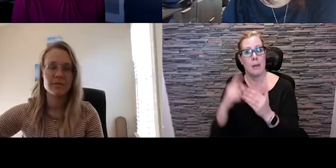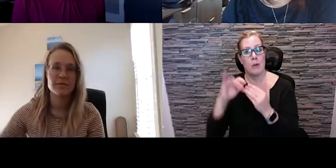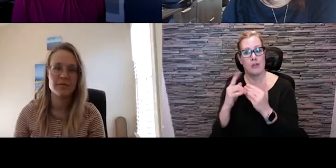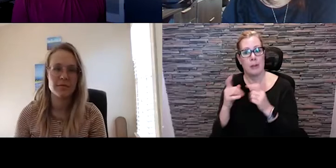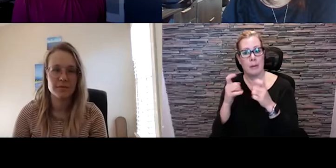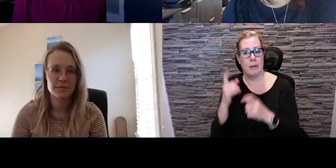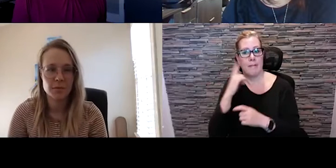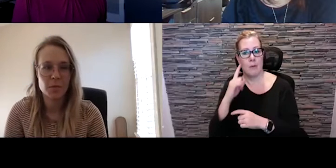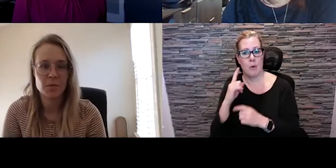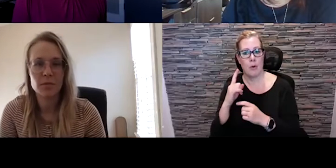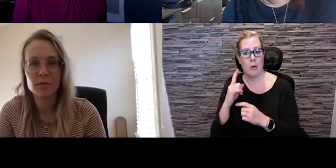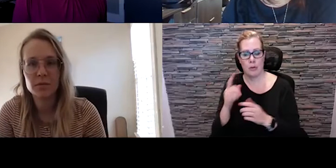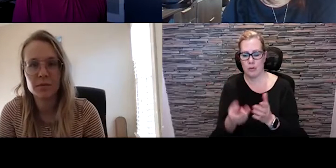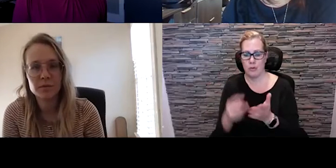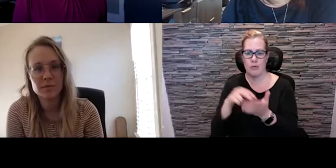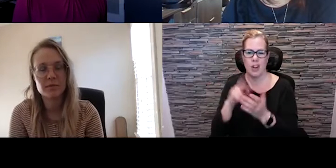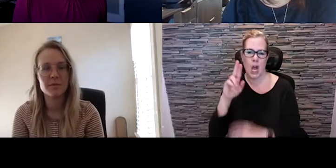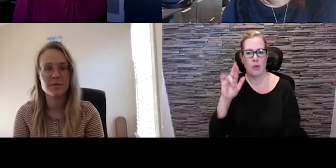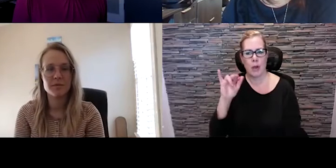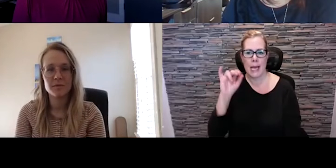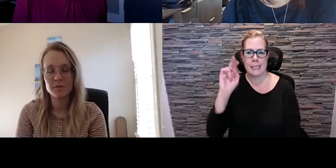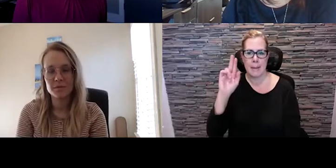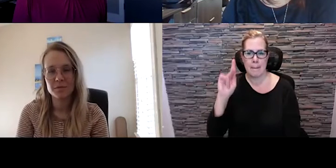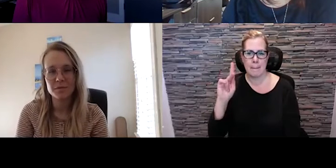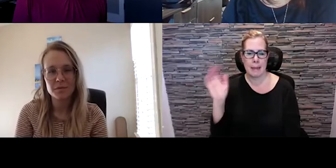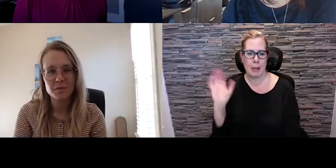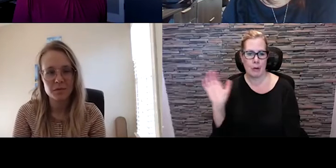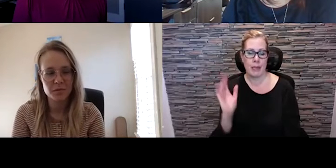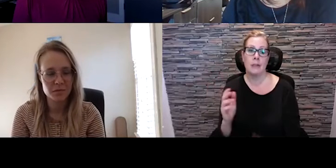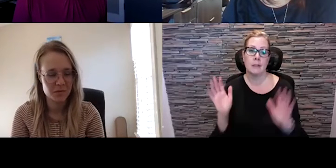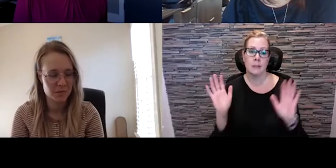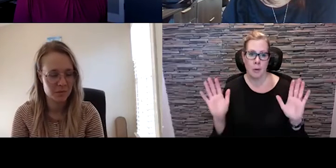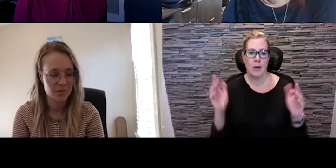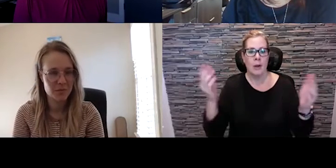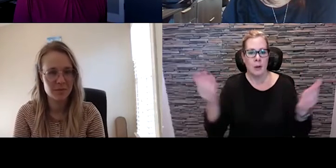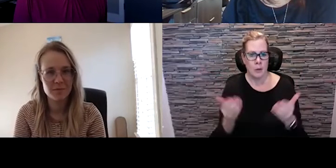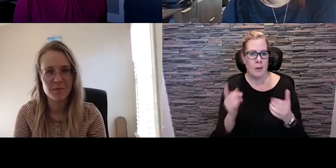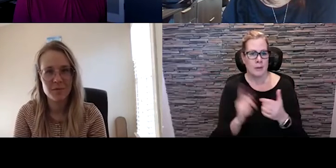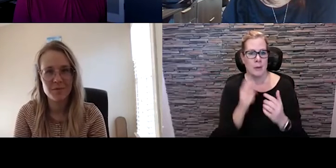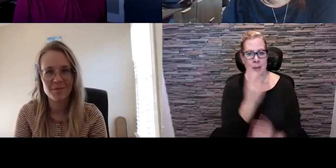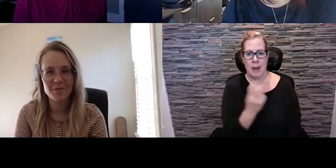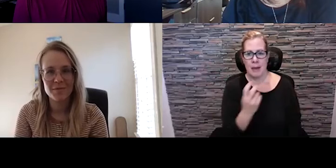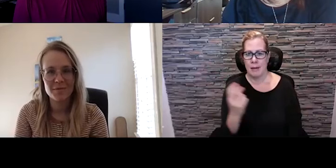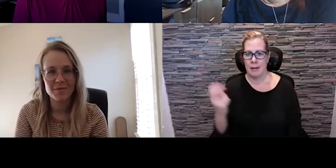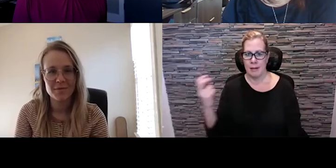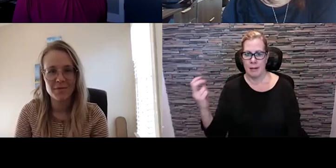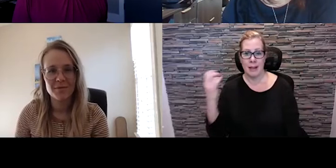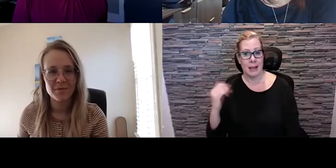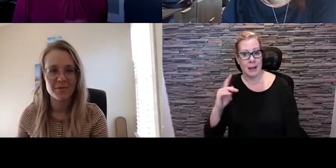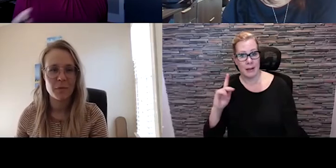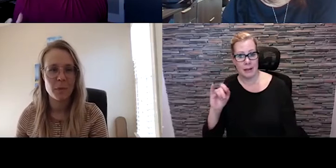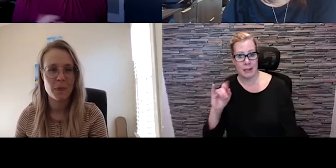Calgary. And so, with that, with a welcome to our panelists, I'd like to pass it over to Kayleigh to get the conversation on